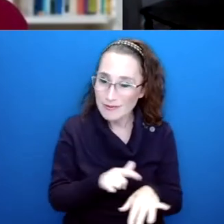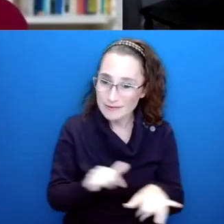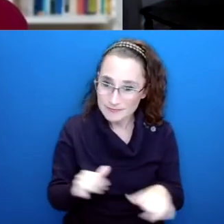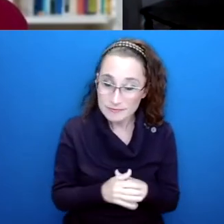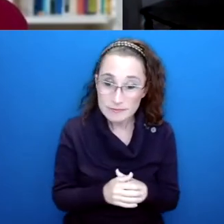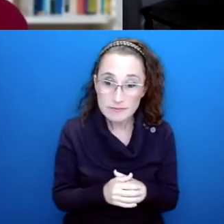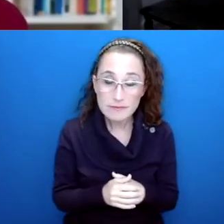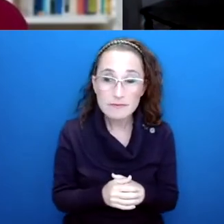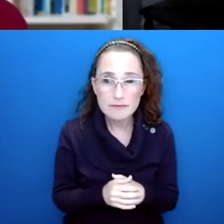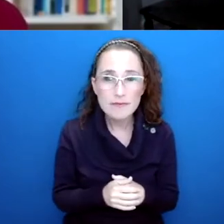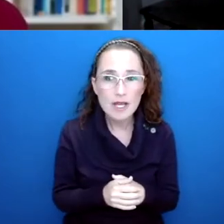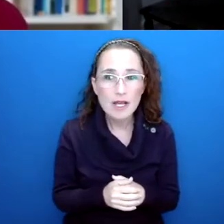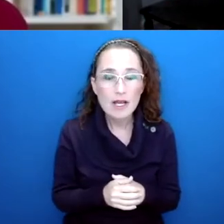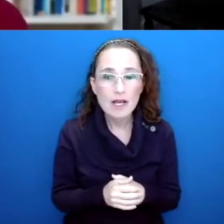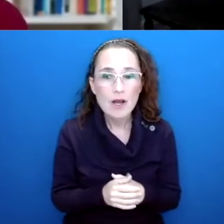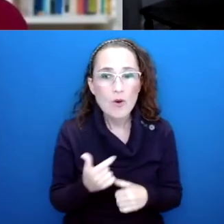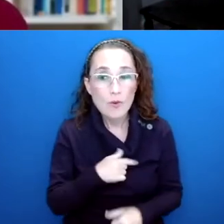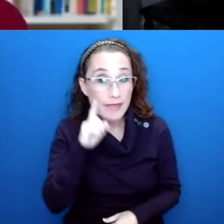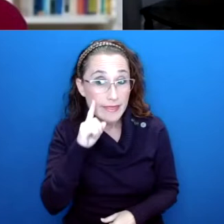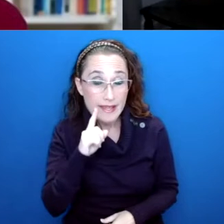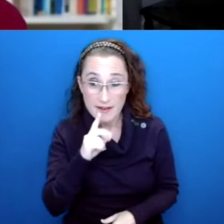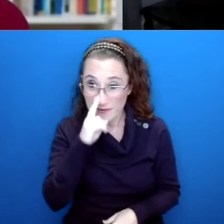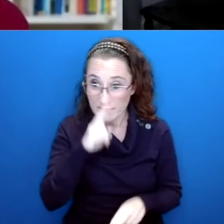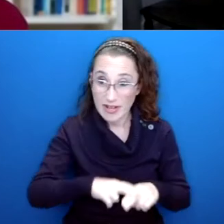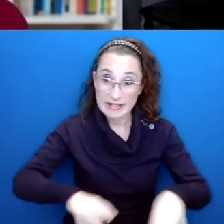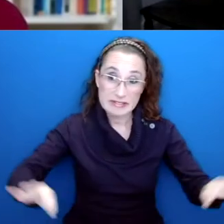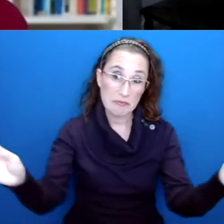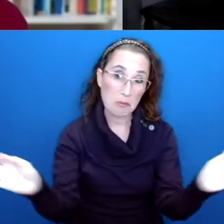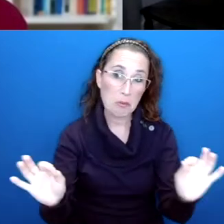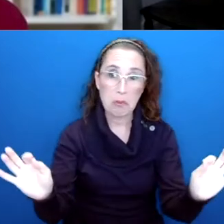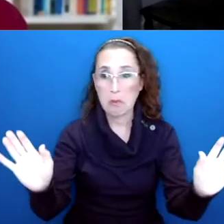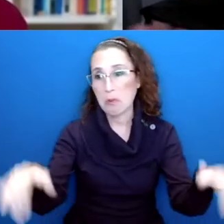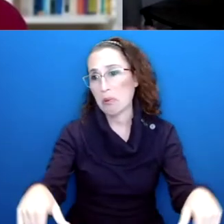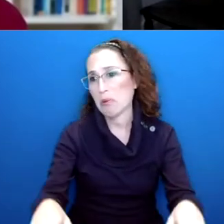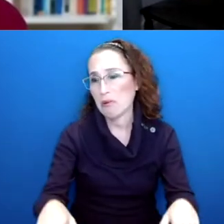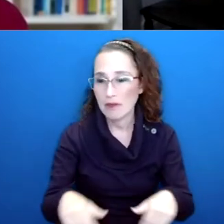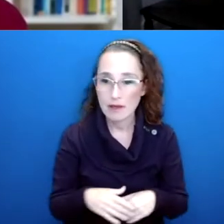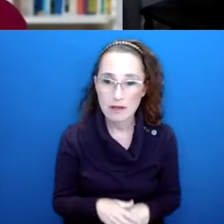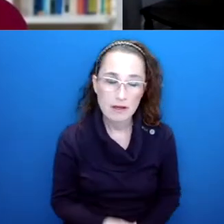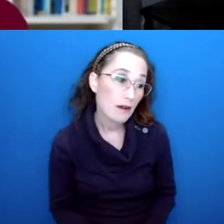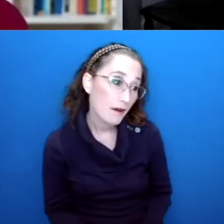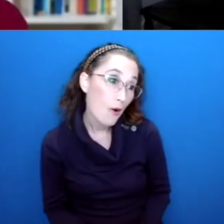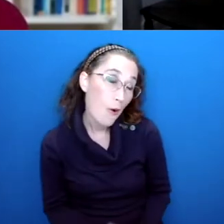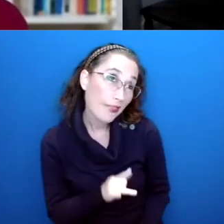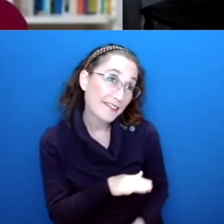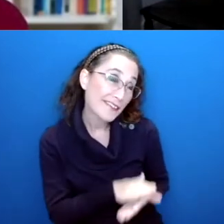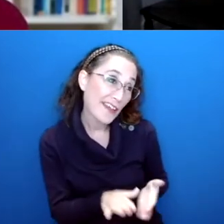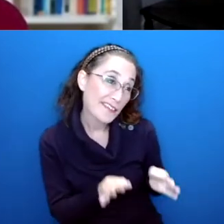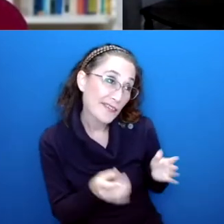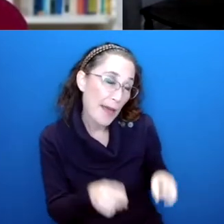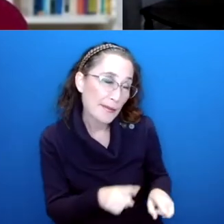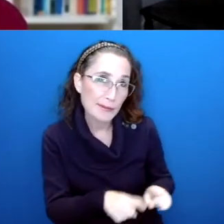And then I think that just reflects the fact that we think that fun is frivolous. You know, that's the biggest pushback I get. It's like, yeah, it'd be nice if it happens, but